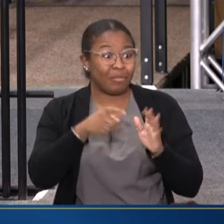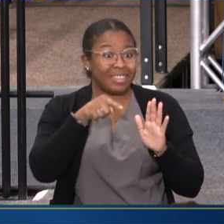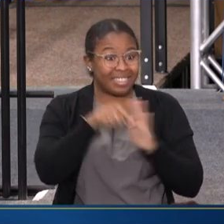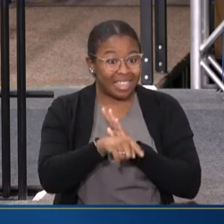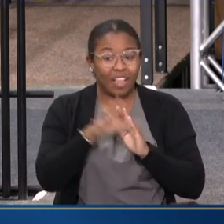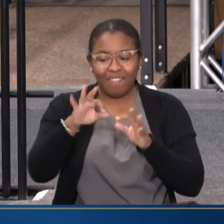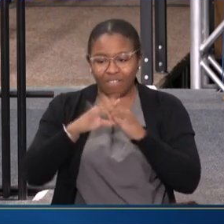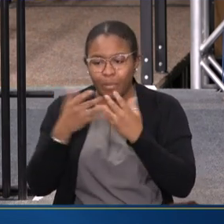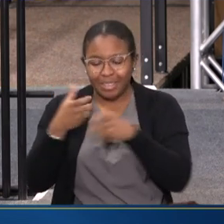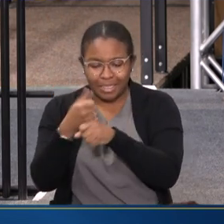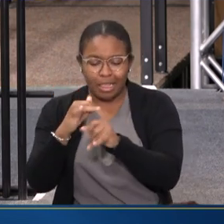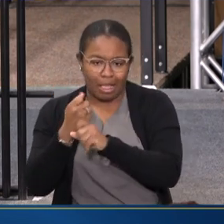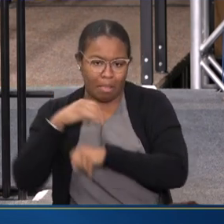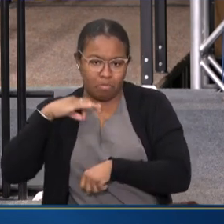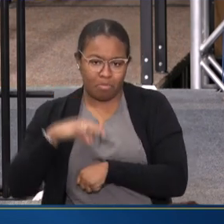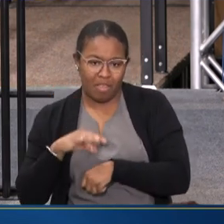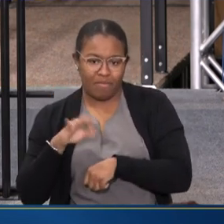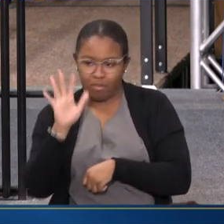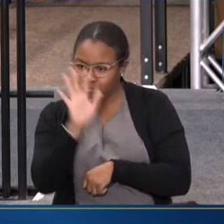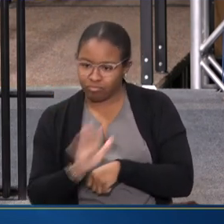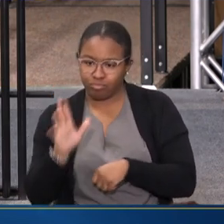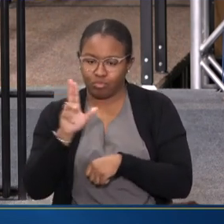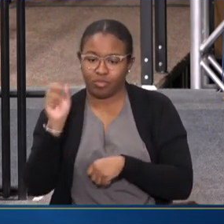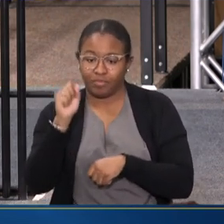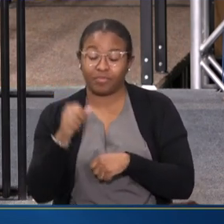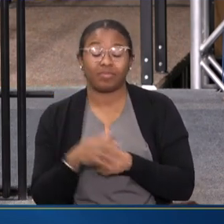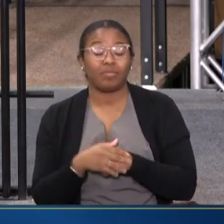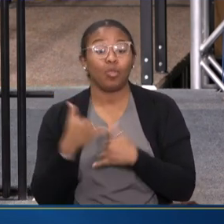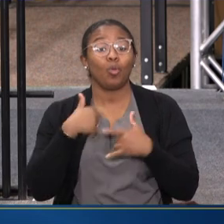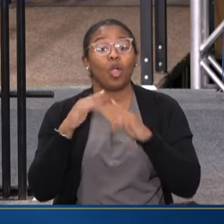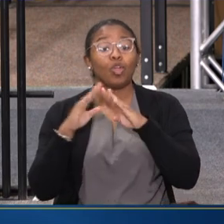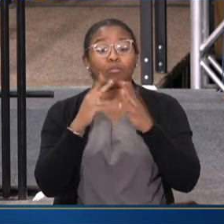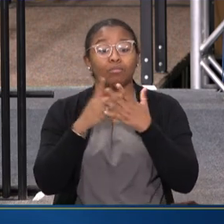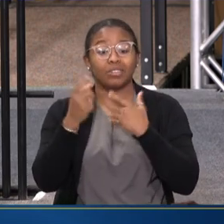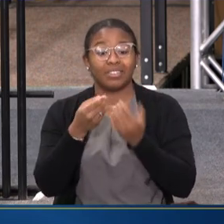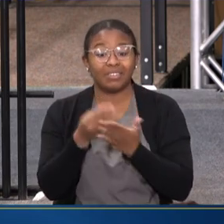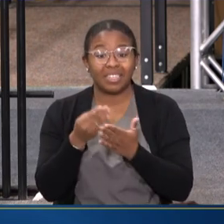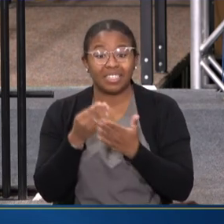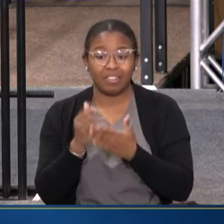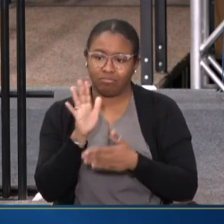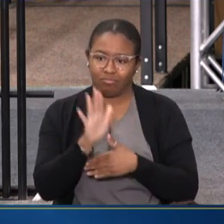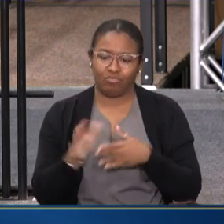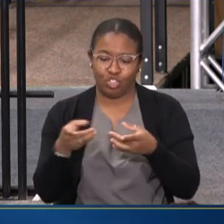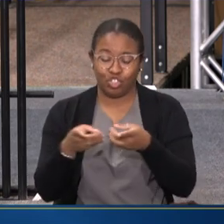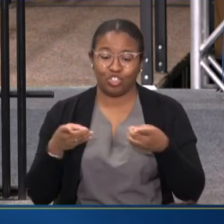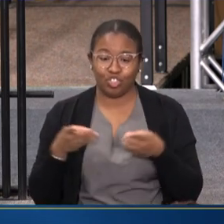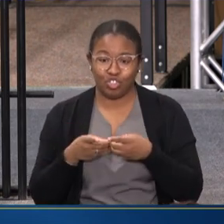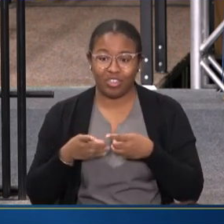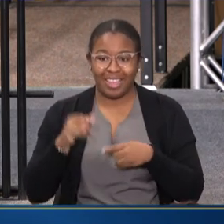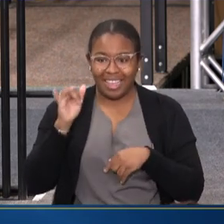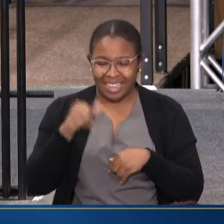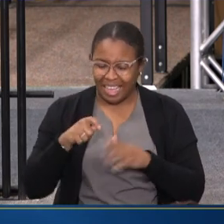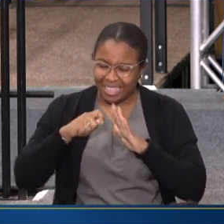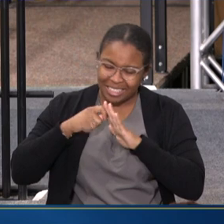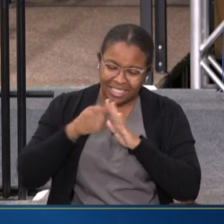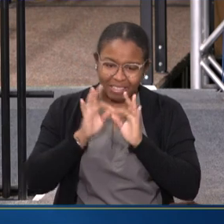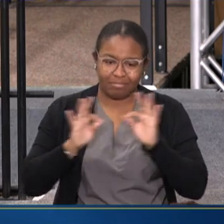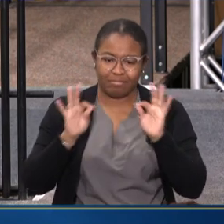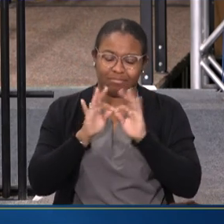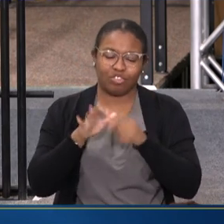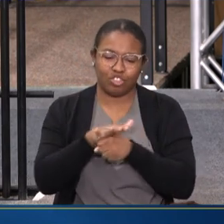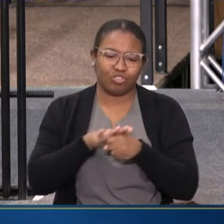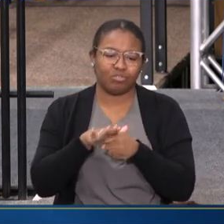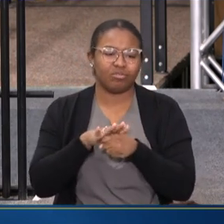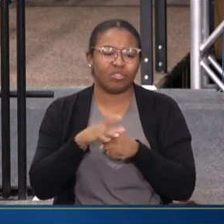ALL ACROSS OUR COUNTRY. WE DID COMMUNITY PROJECT FUNDING ALL OVER OUR DISTRICT. THAT'S A KEY AREA WE CAN REALLY